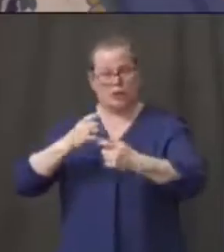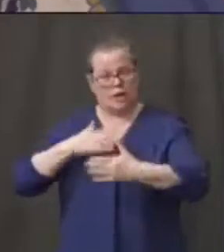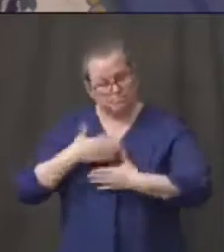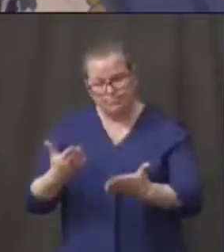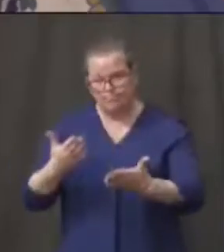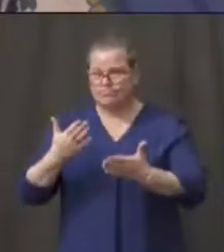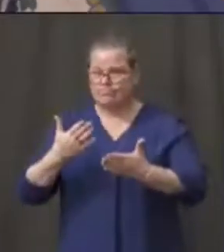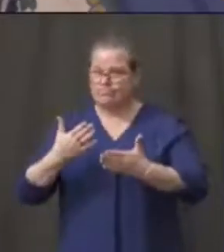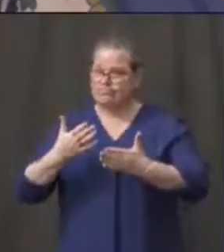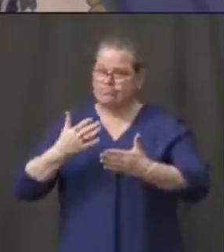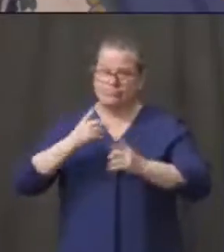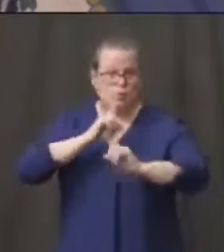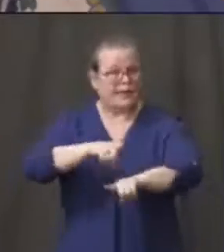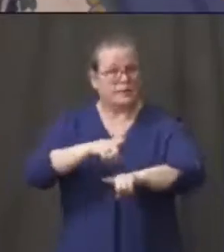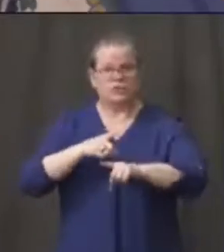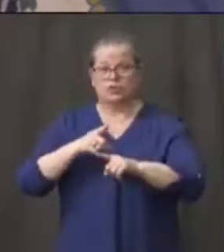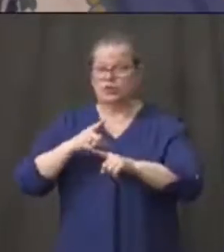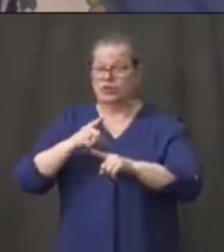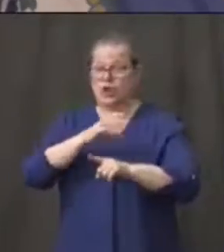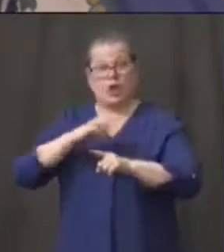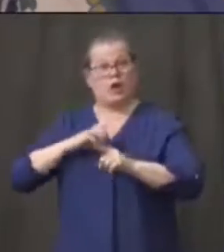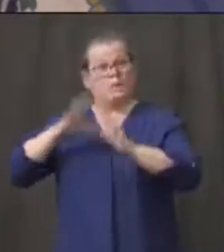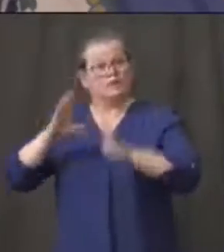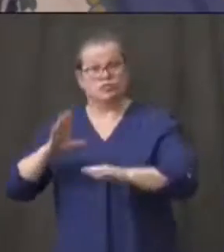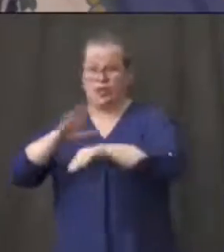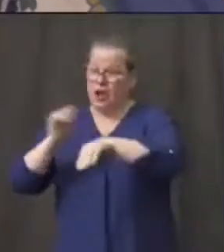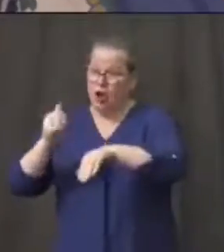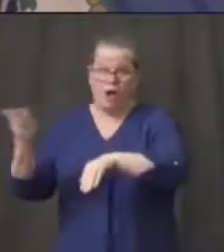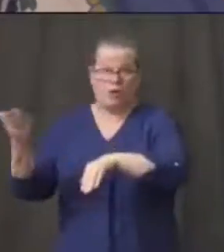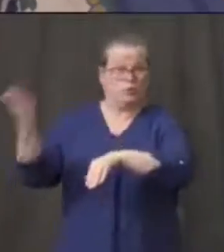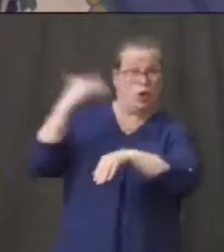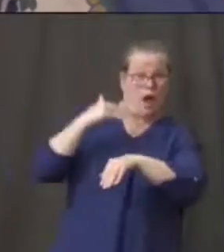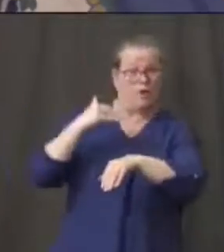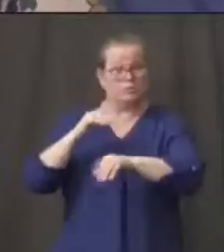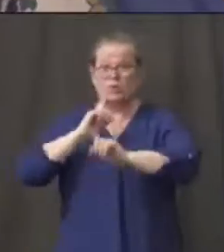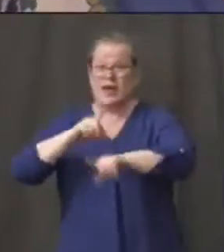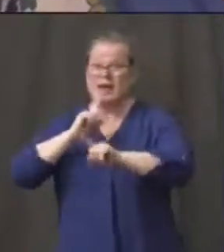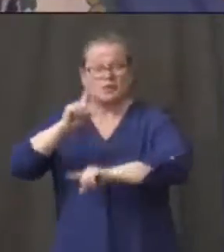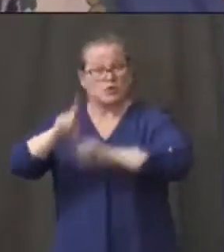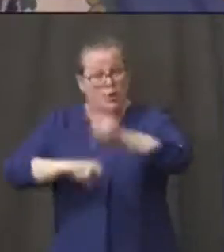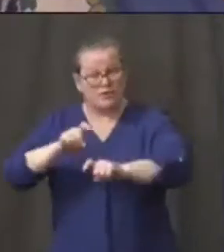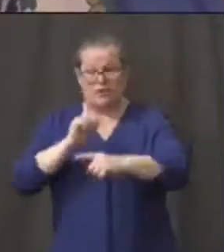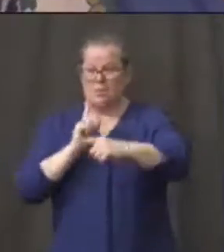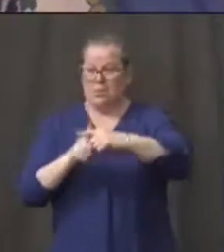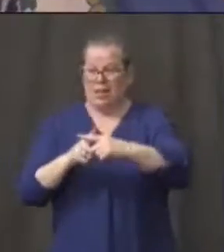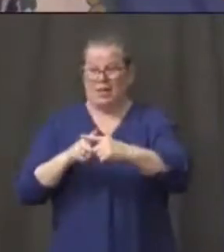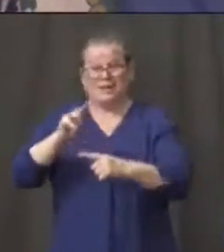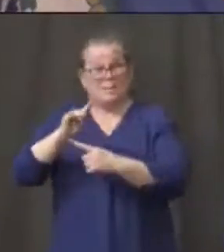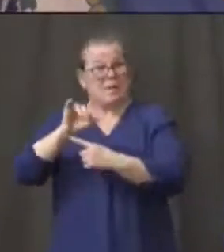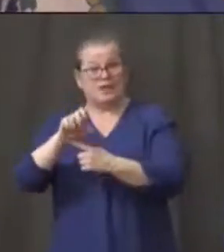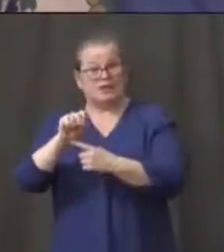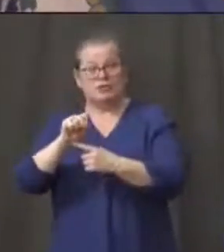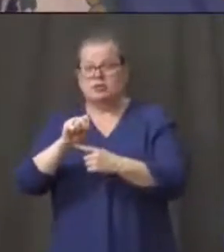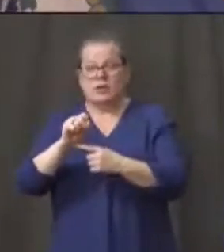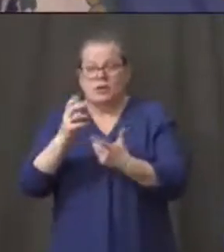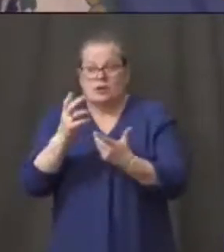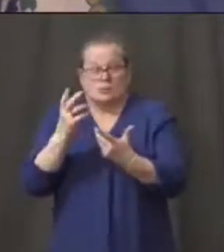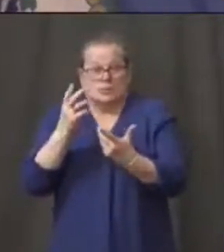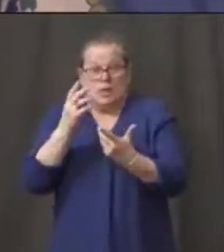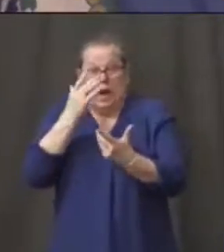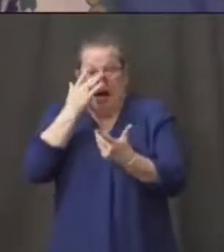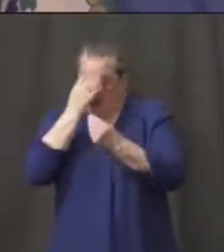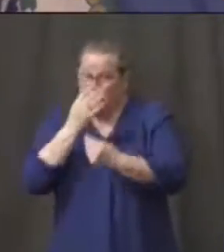mayors as well. You know, we're getting the information as fast as we can. I will tell you this is an incredibly fast changing